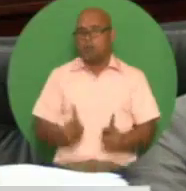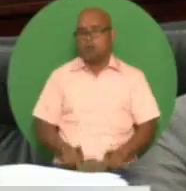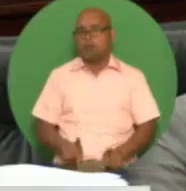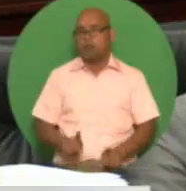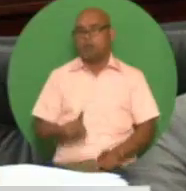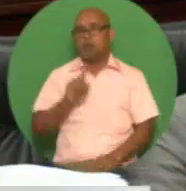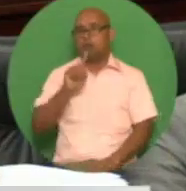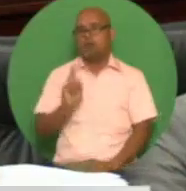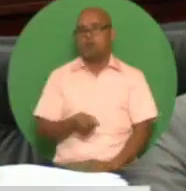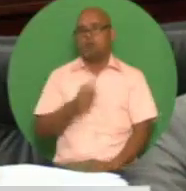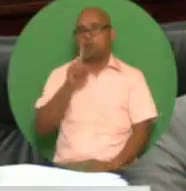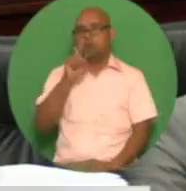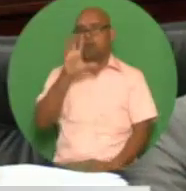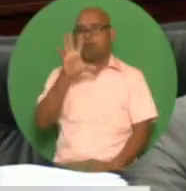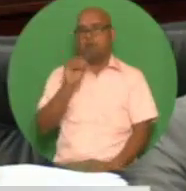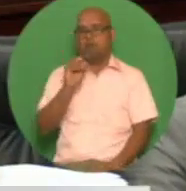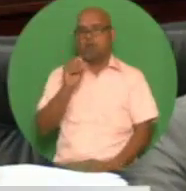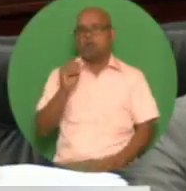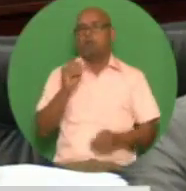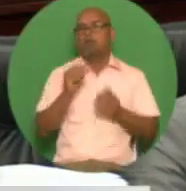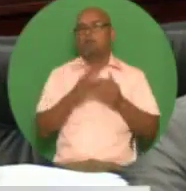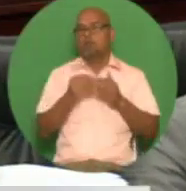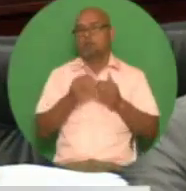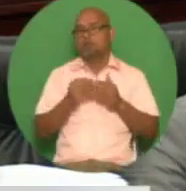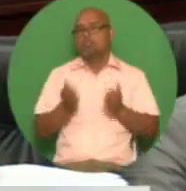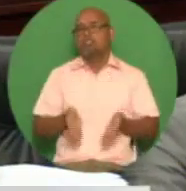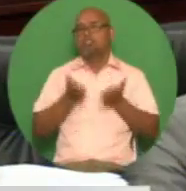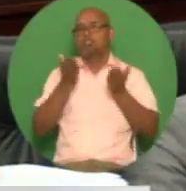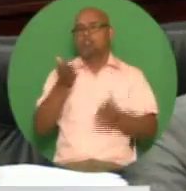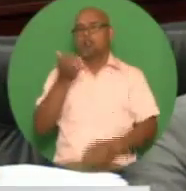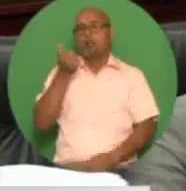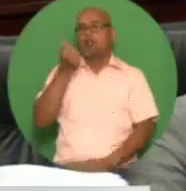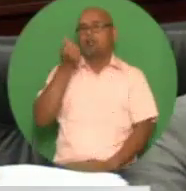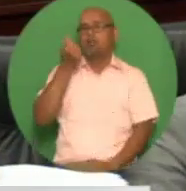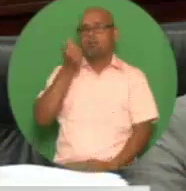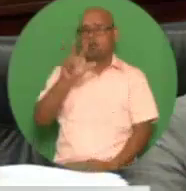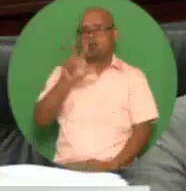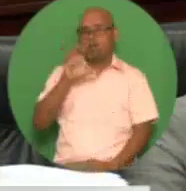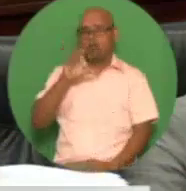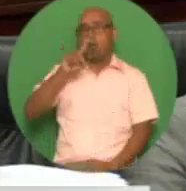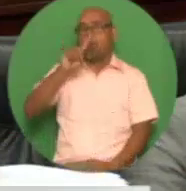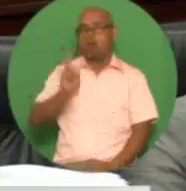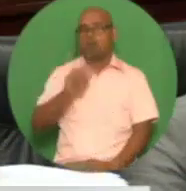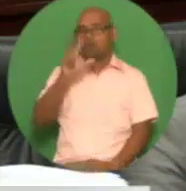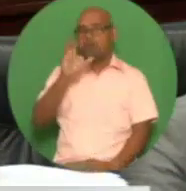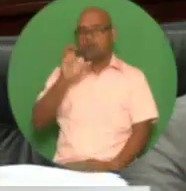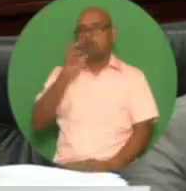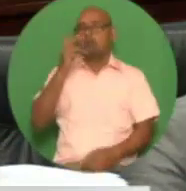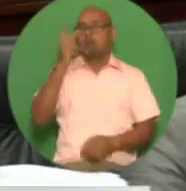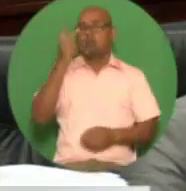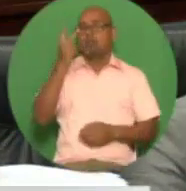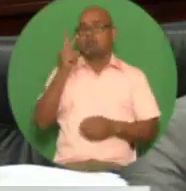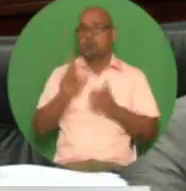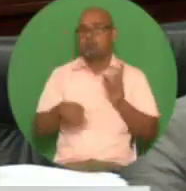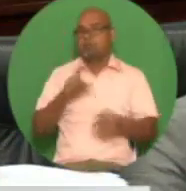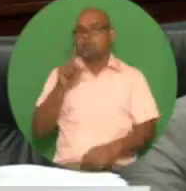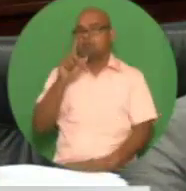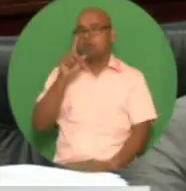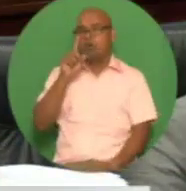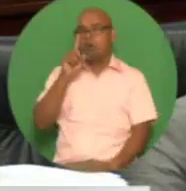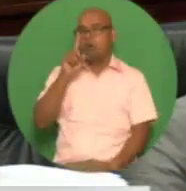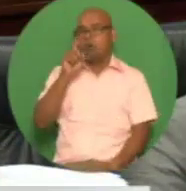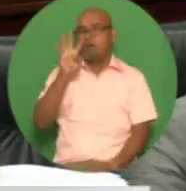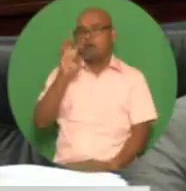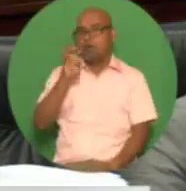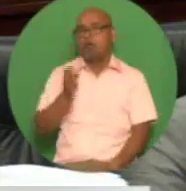1150 dollars per month to 1300 a month for two persons from 1400 a month to